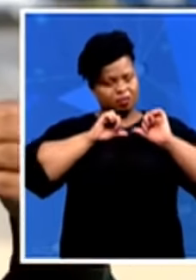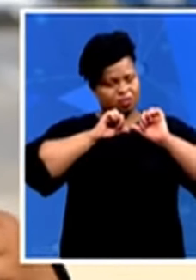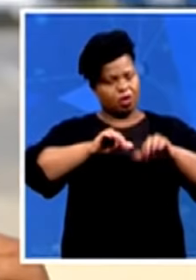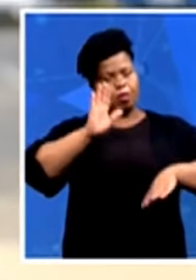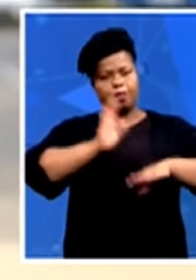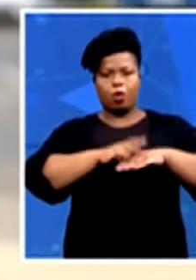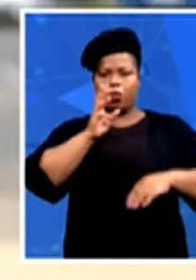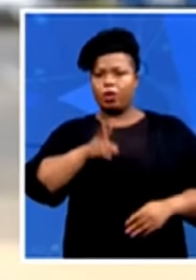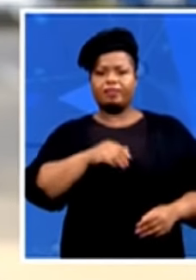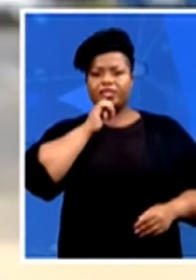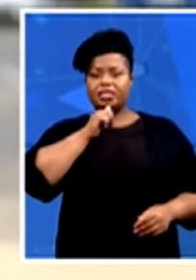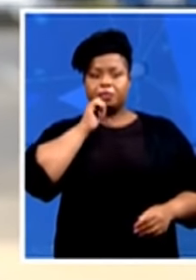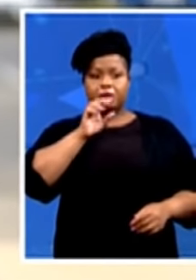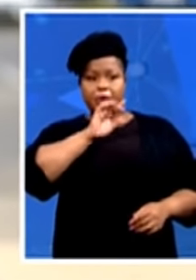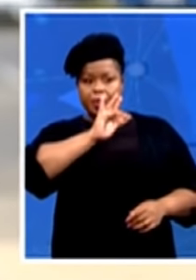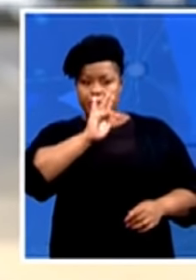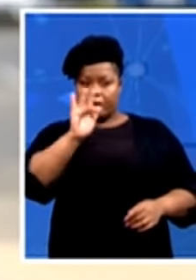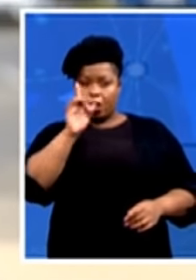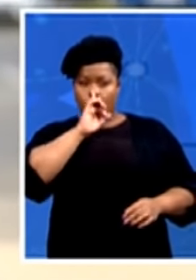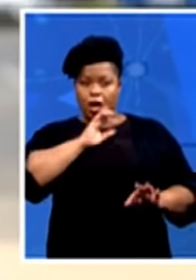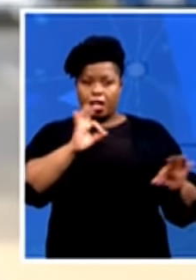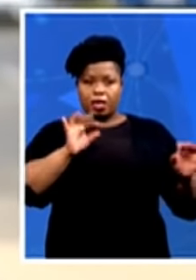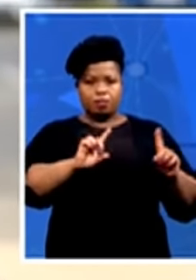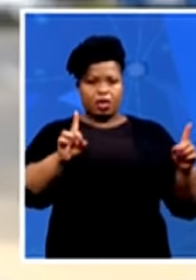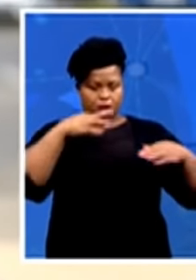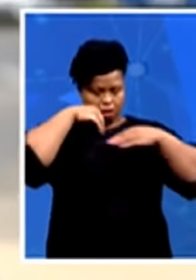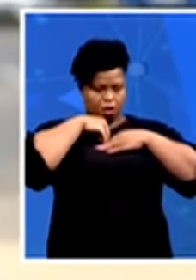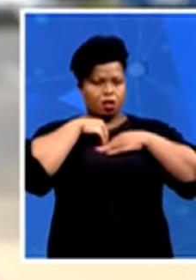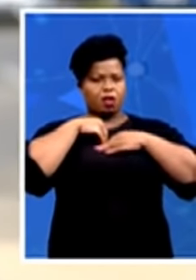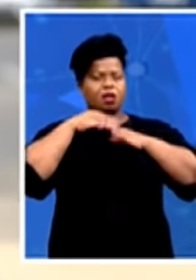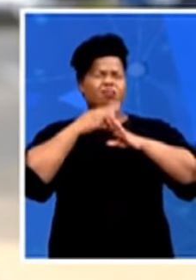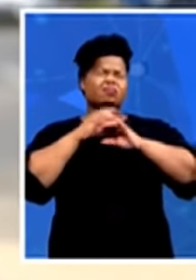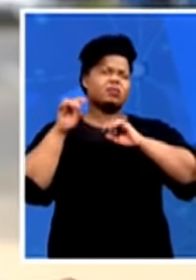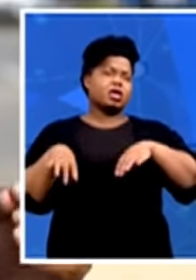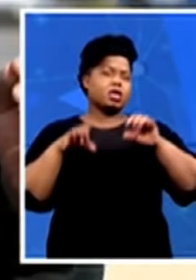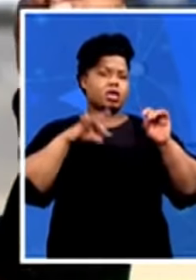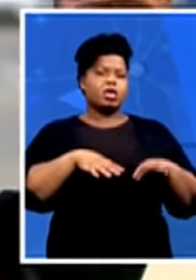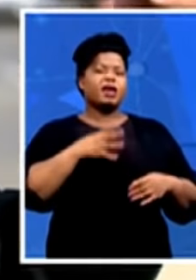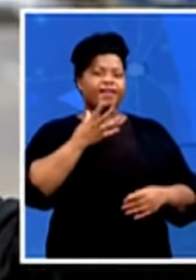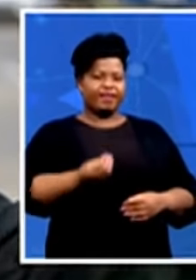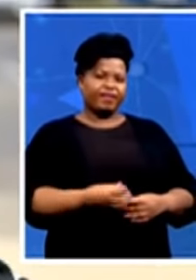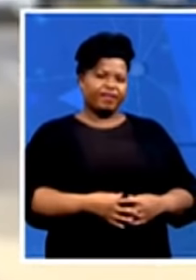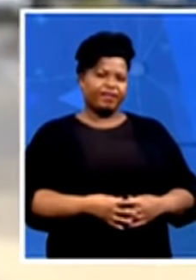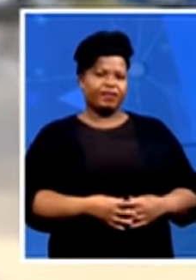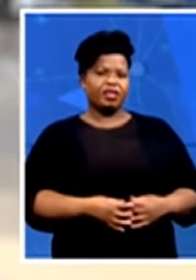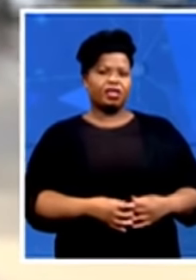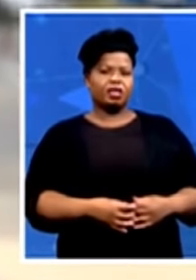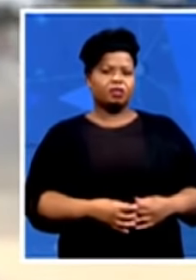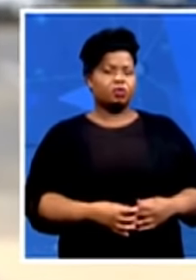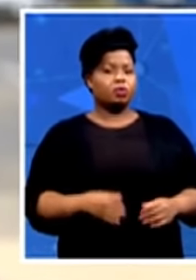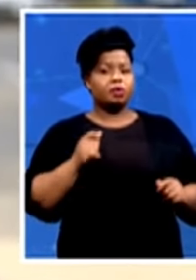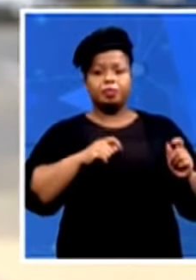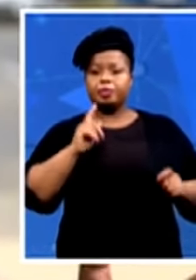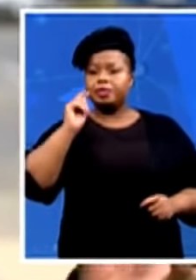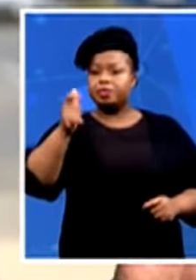but inside, people behind closed doors are suffering. People need to pay school fees, know, policies,